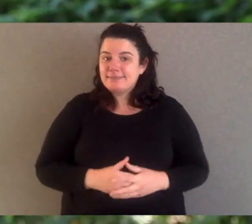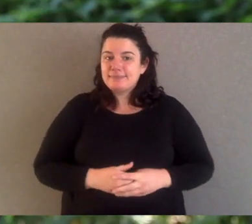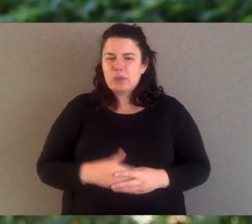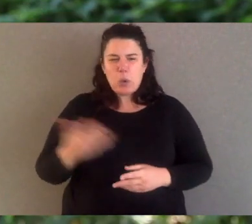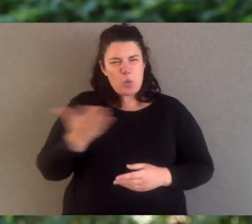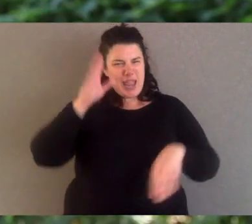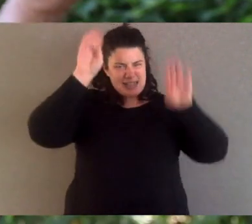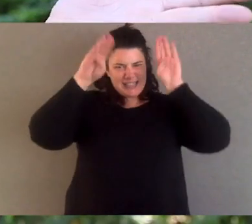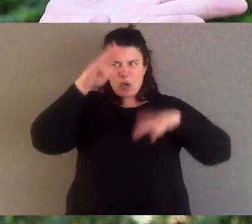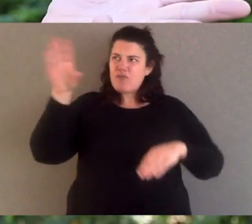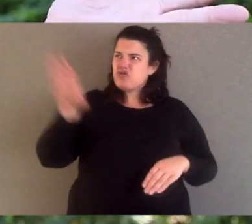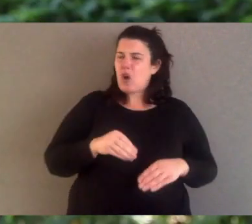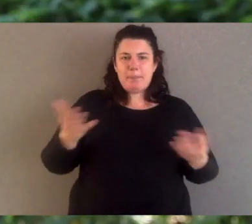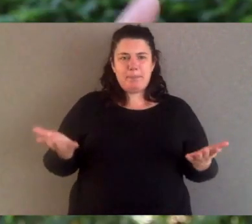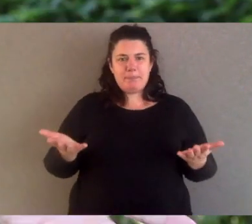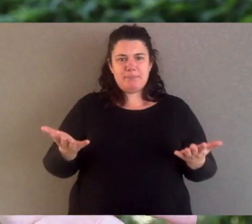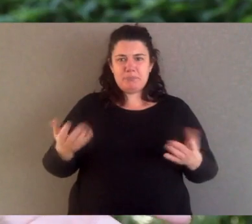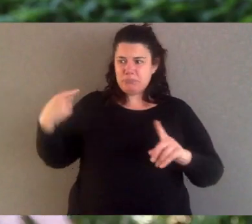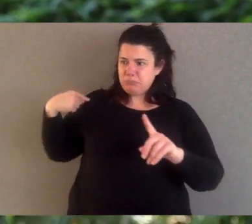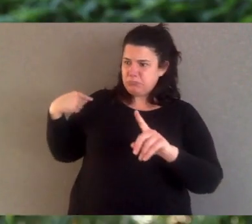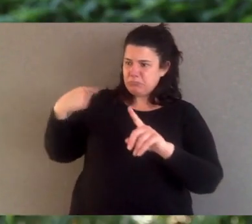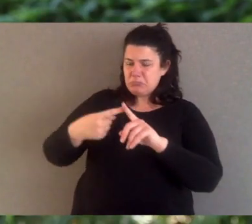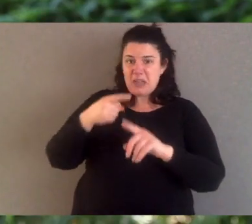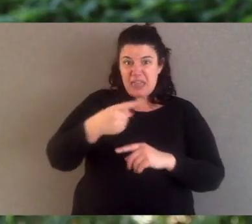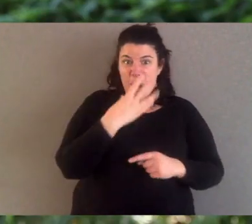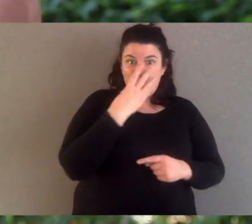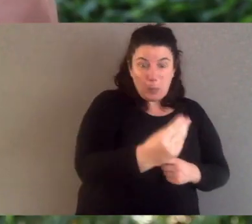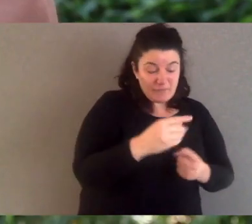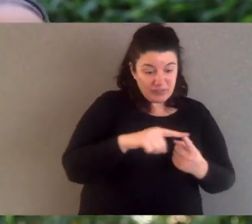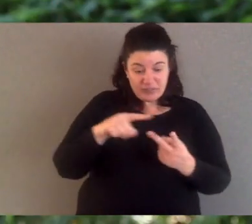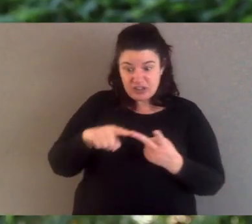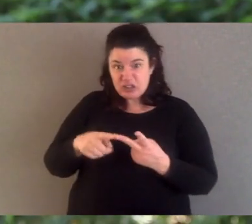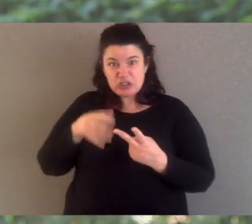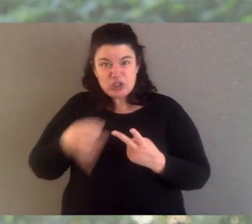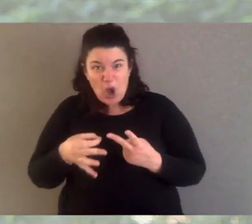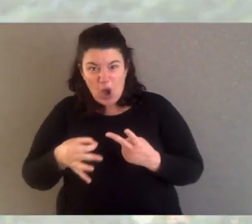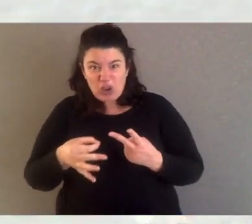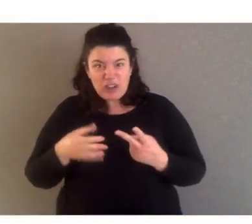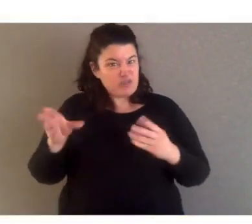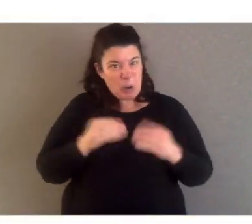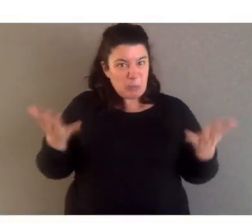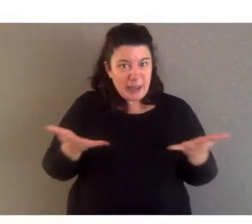Are they wolf? Are they dog? What are they? It's up to you. That's all for today. See you later.